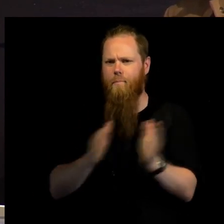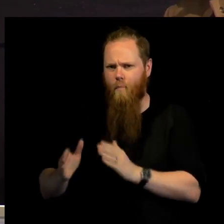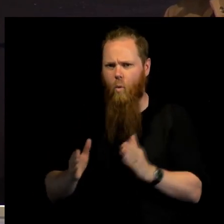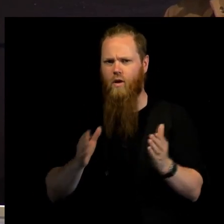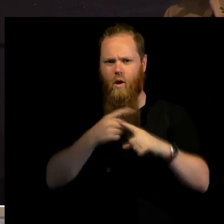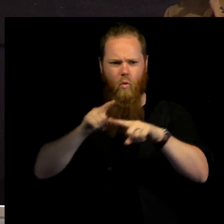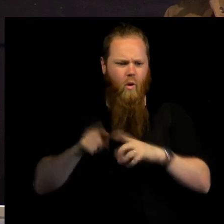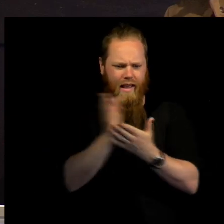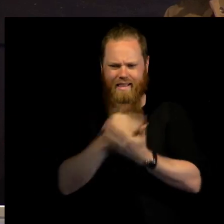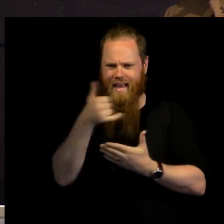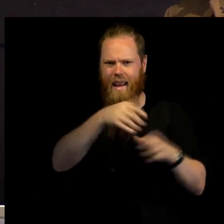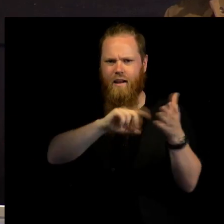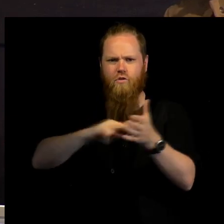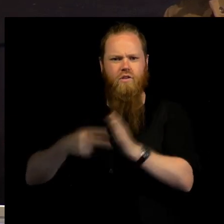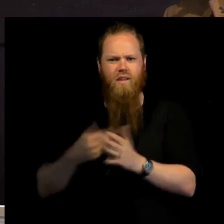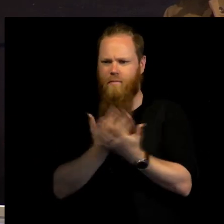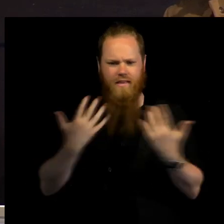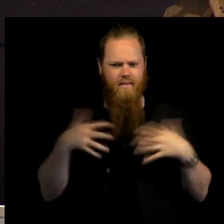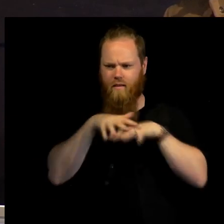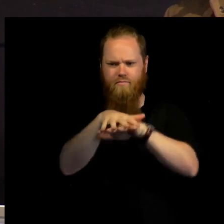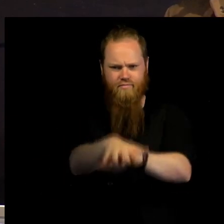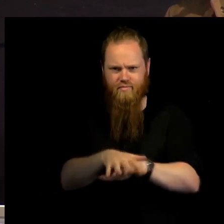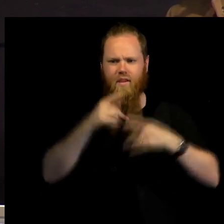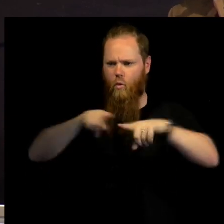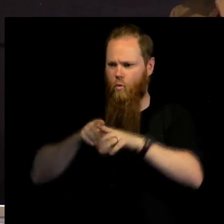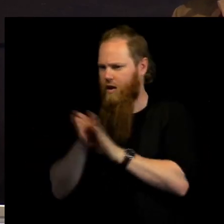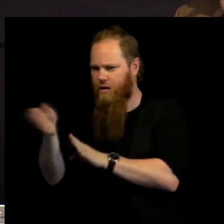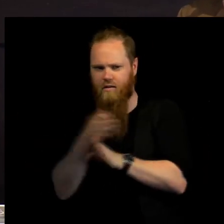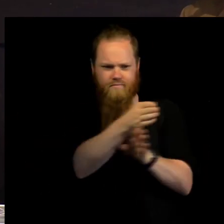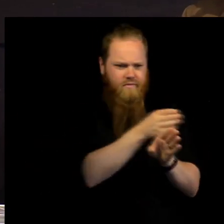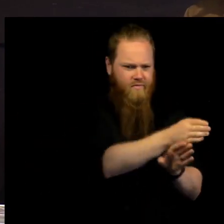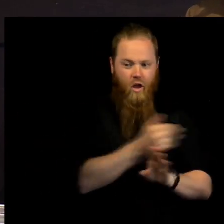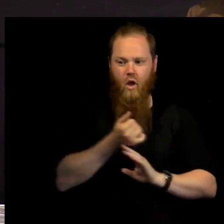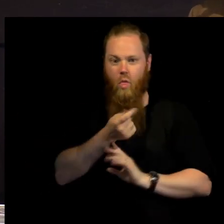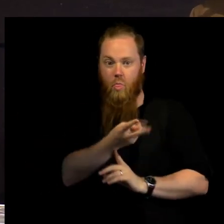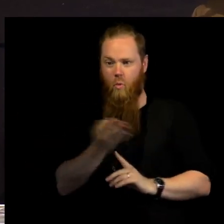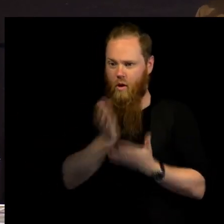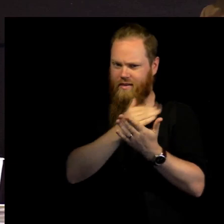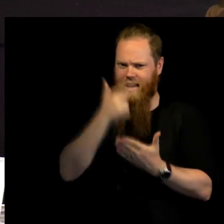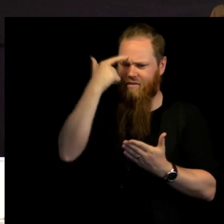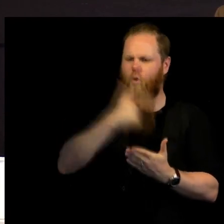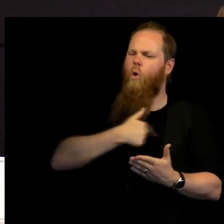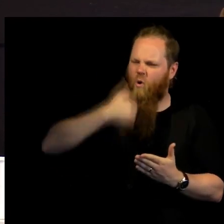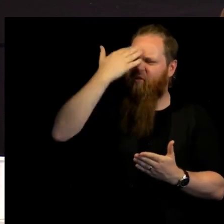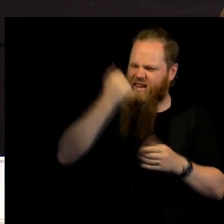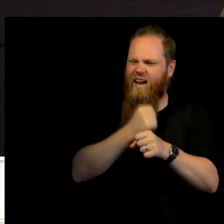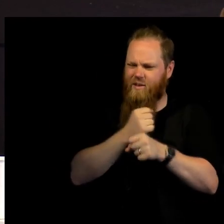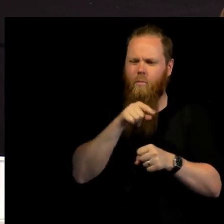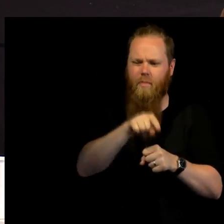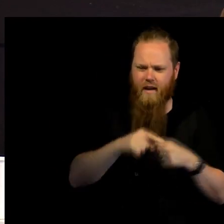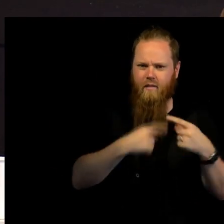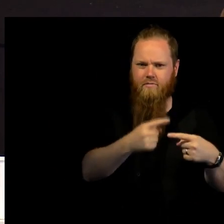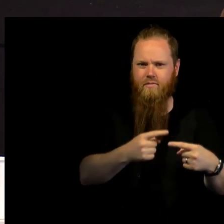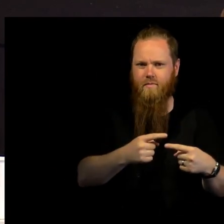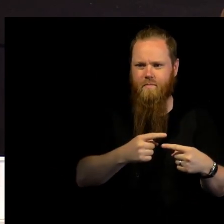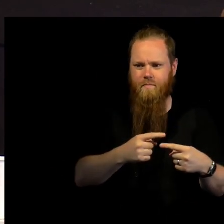system acting differently and not in a coordinated way, where some thought that they could perhaps work. And this was, of course, ahead